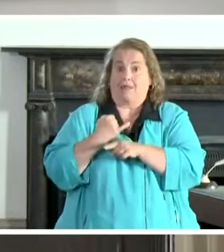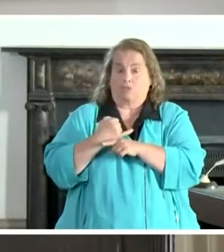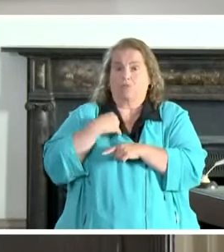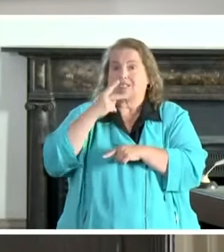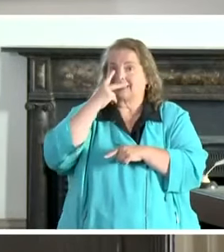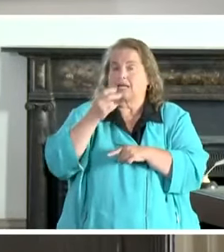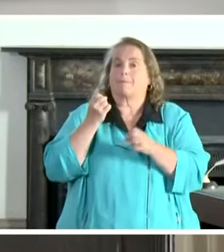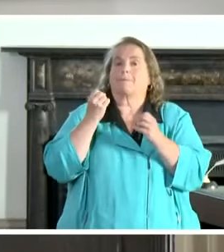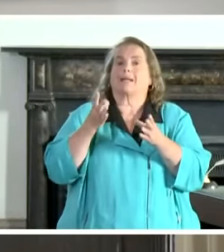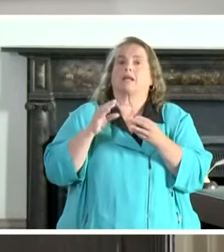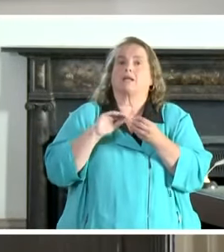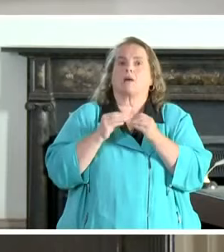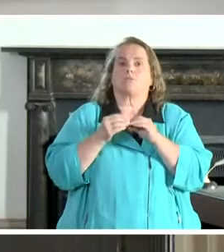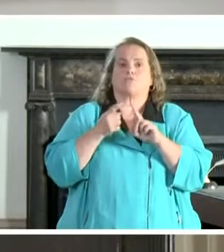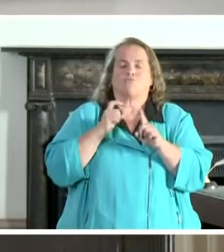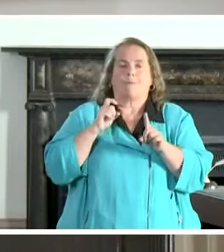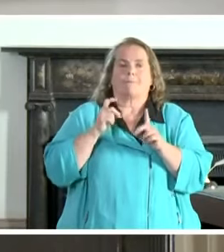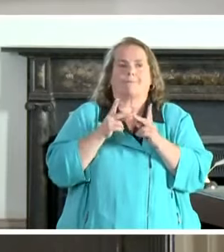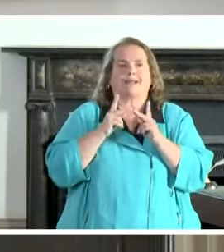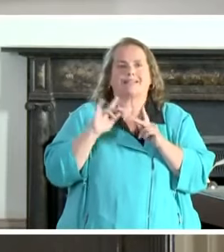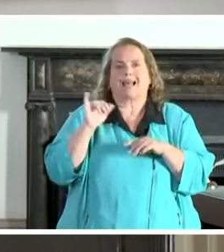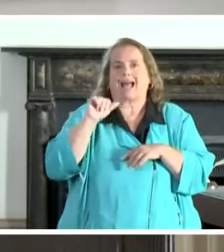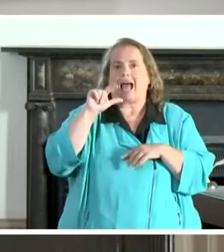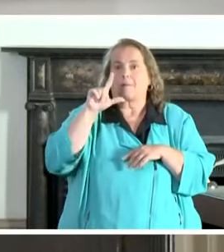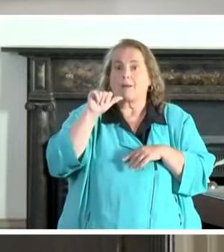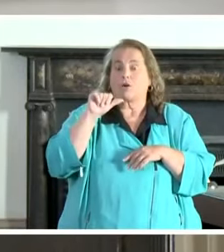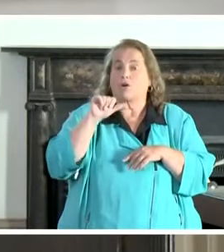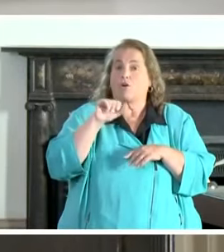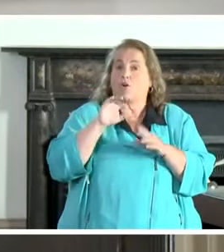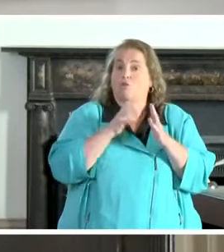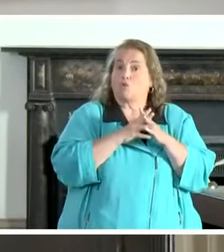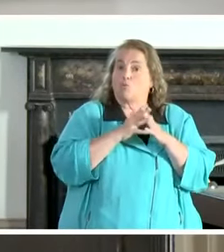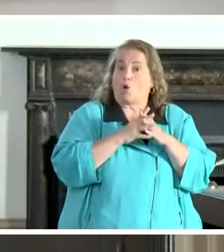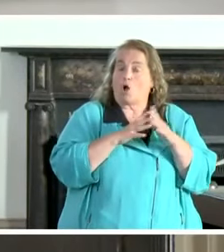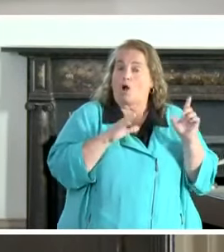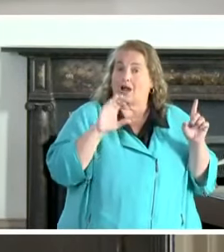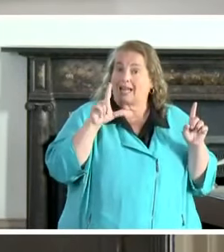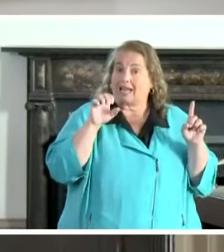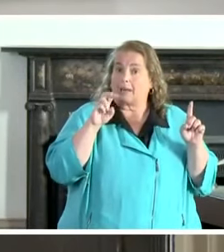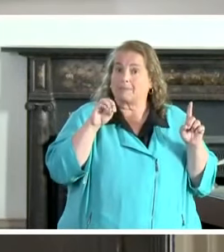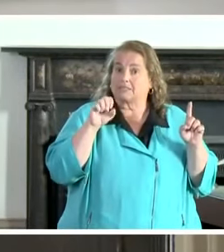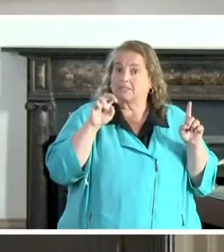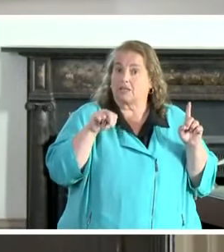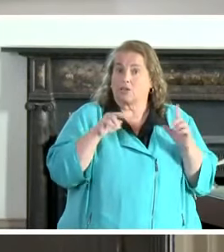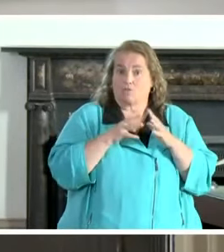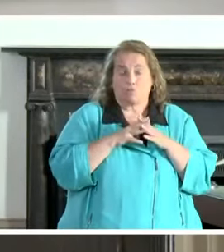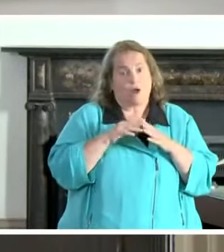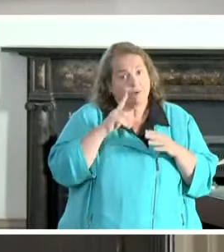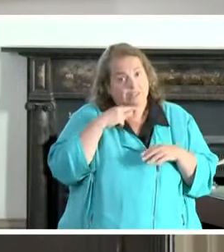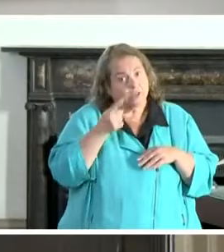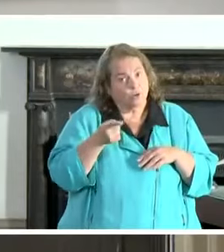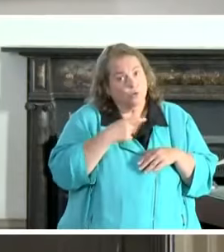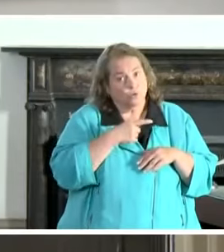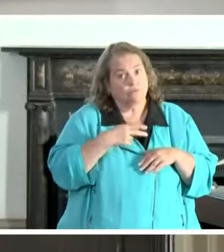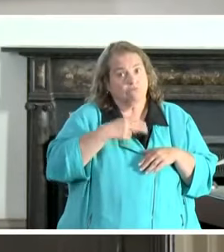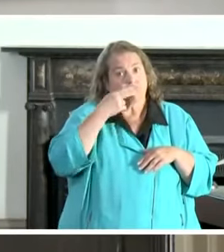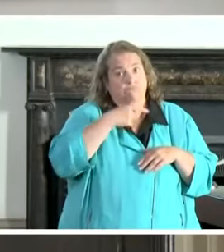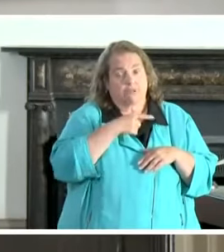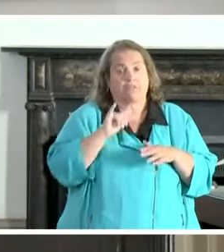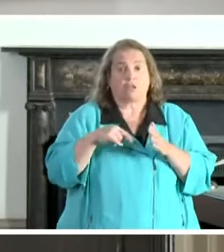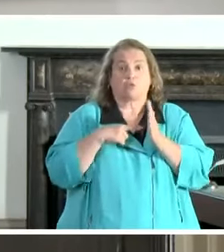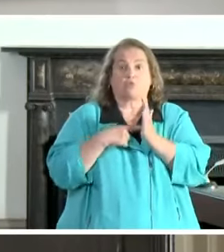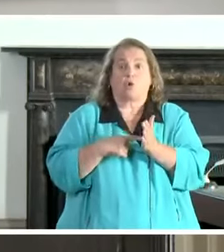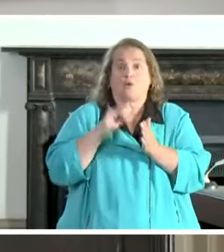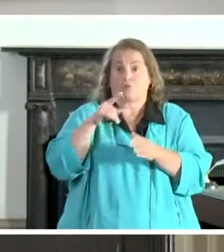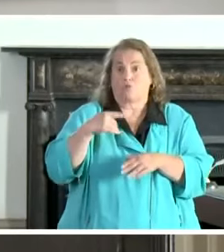numbers from places like Alabama football and Clemson football. And so I would just tell you this, that shows if you